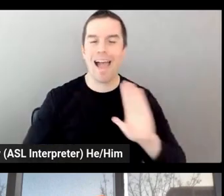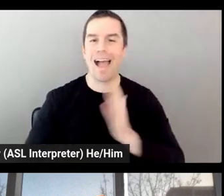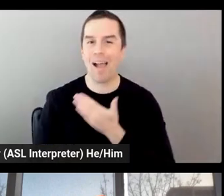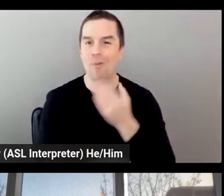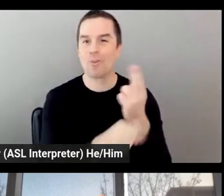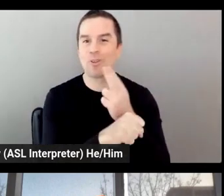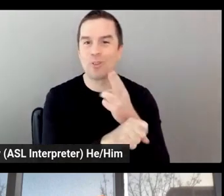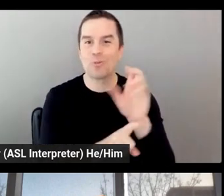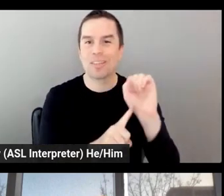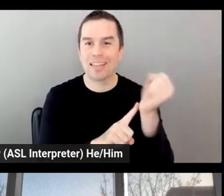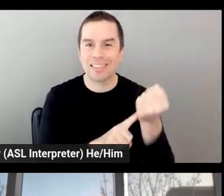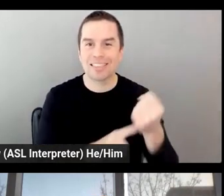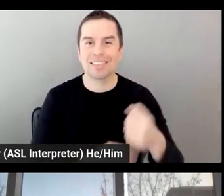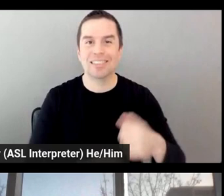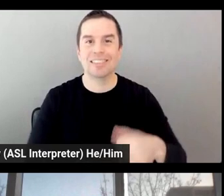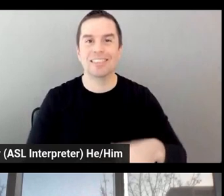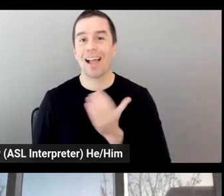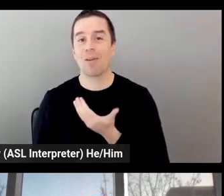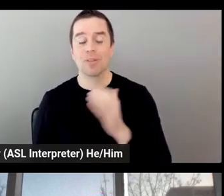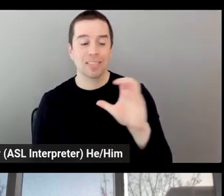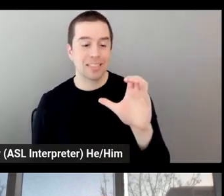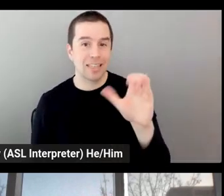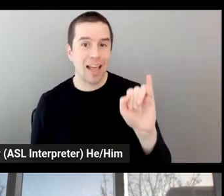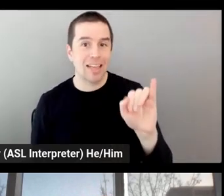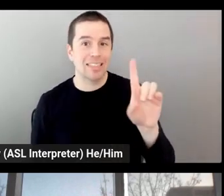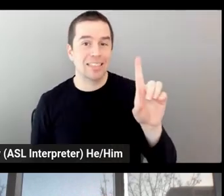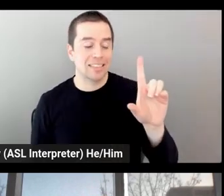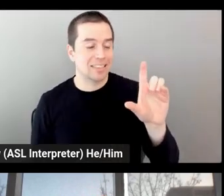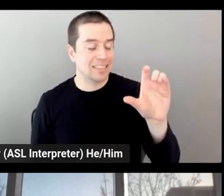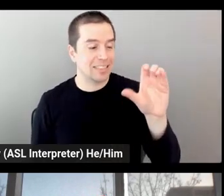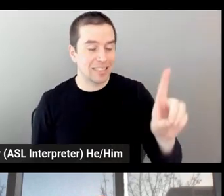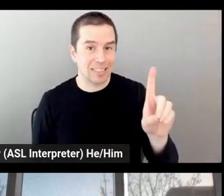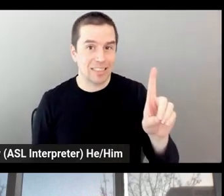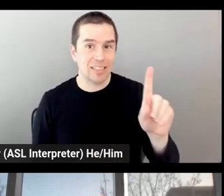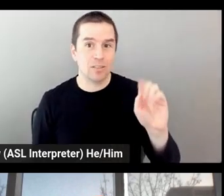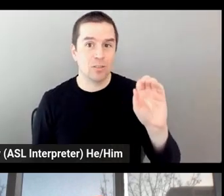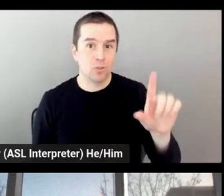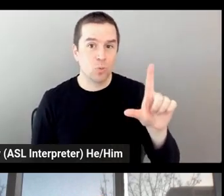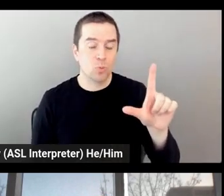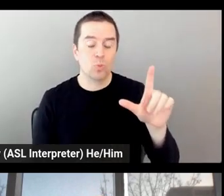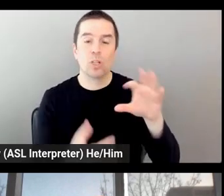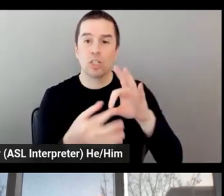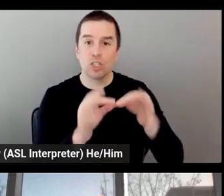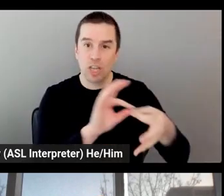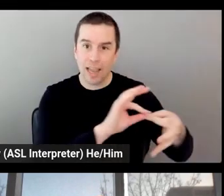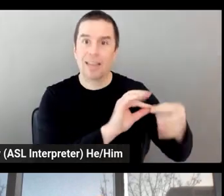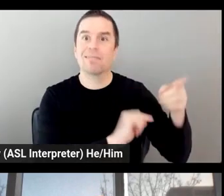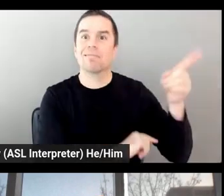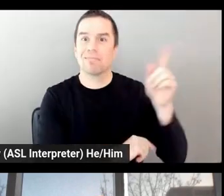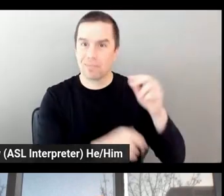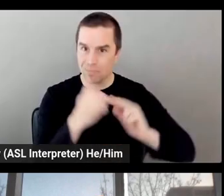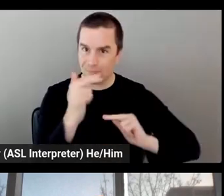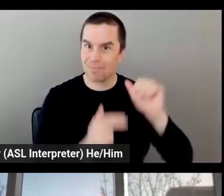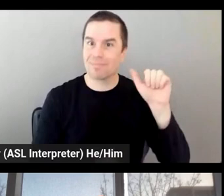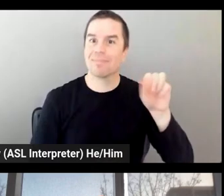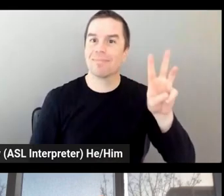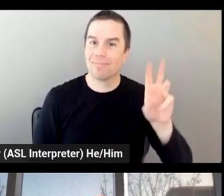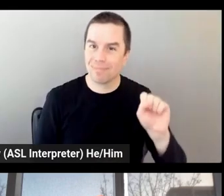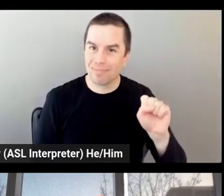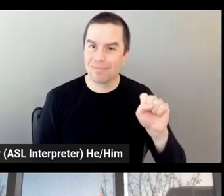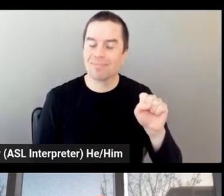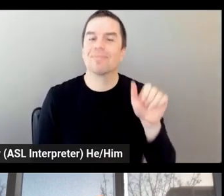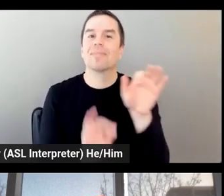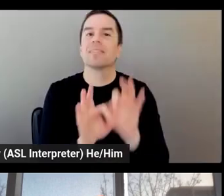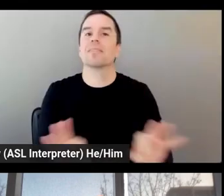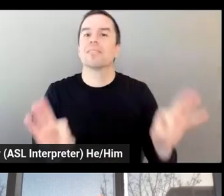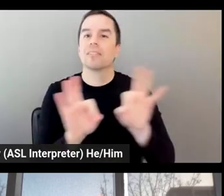toolchain for HIN vehicle software development on AWS. This is key because you need software tracked